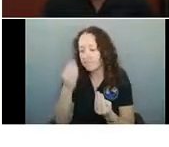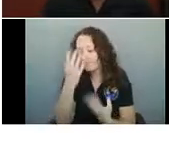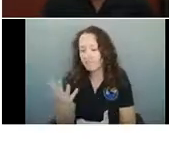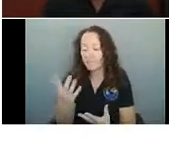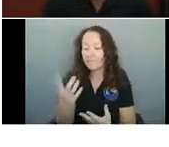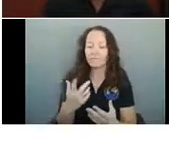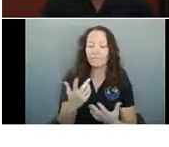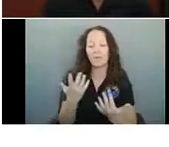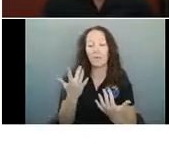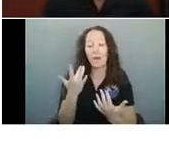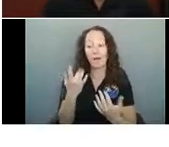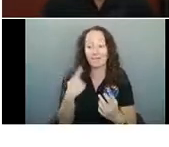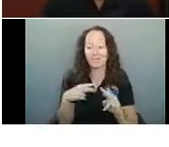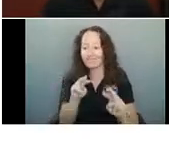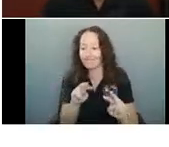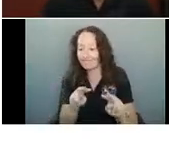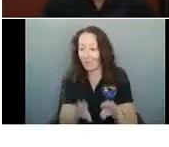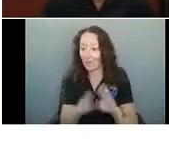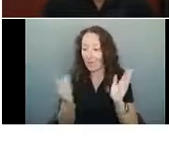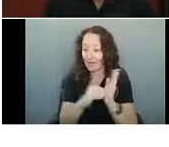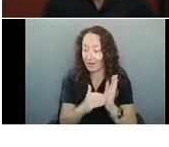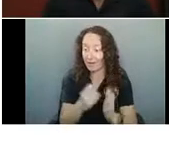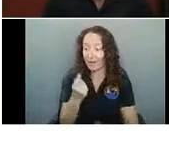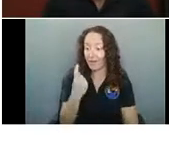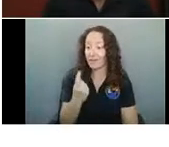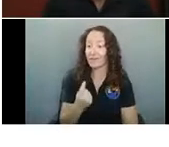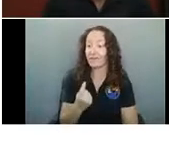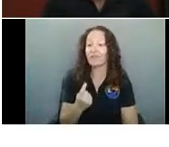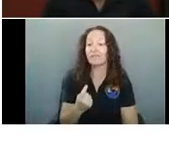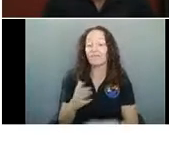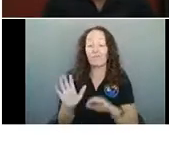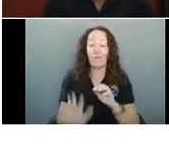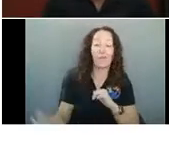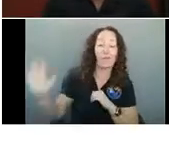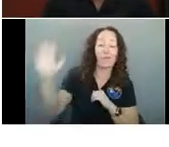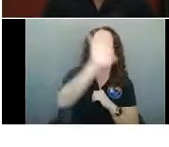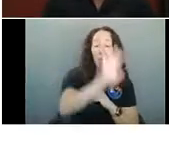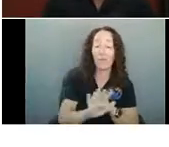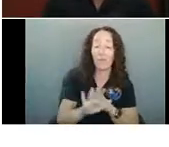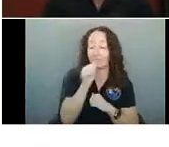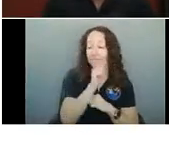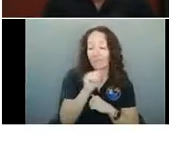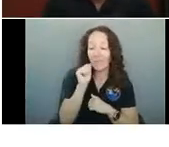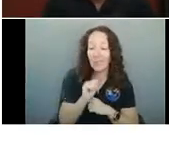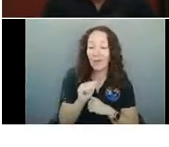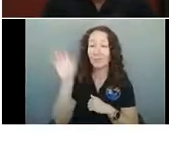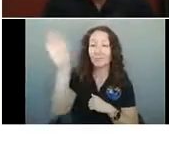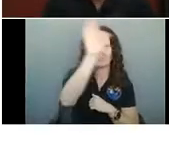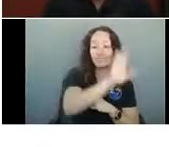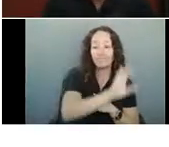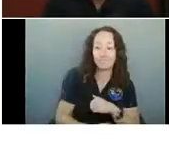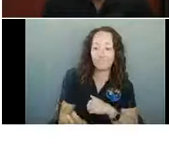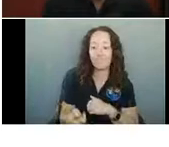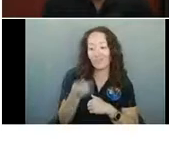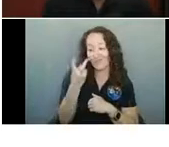reopen. There were two counties, La Paz and Yavapai that fell into this moderate category as of this